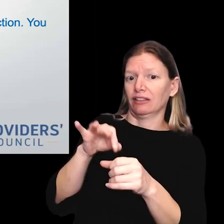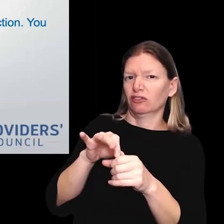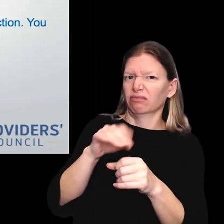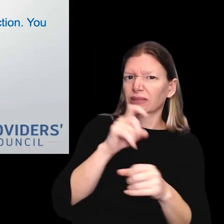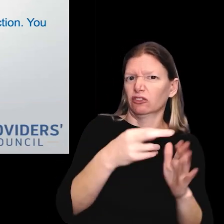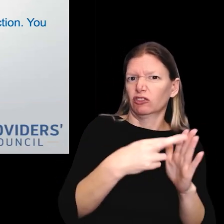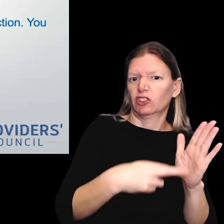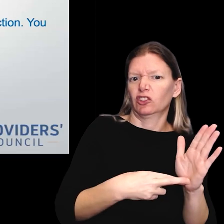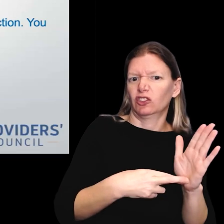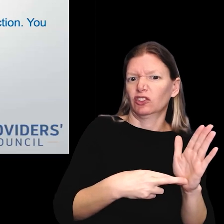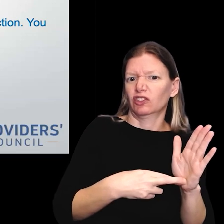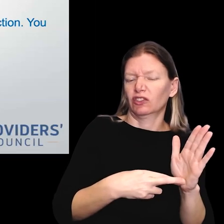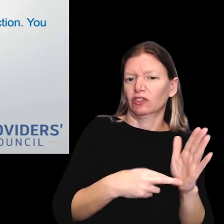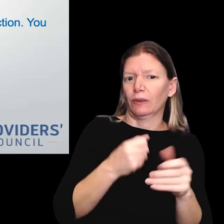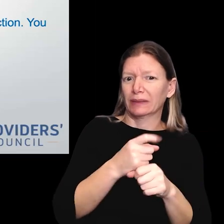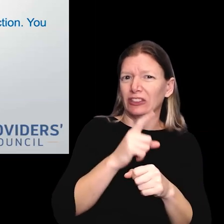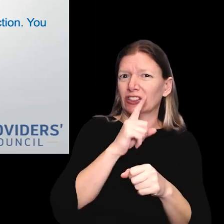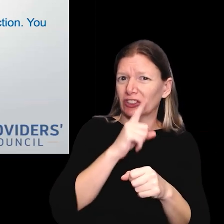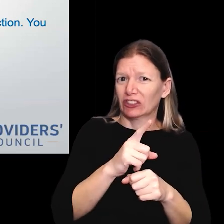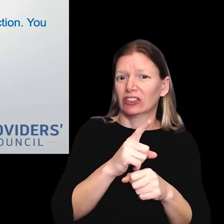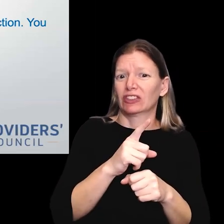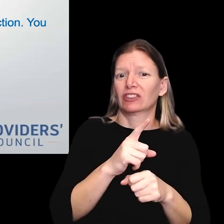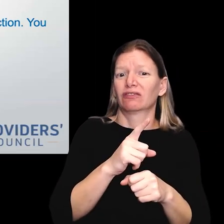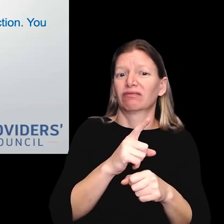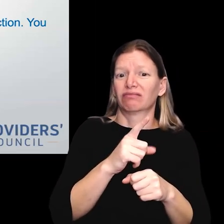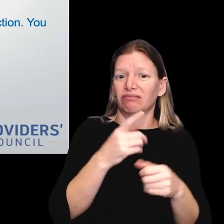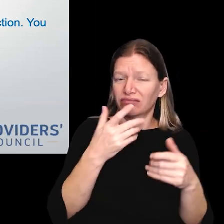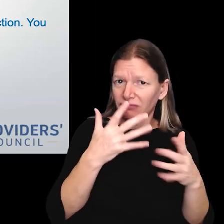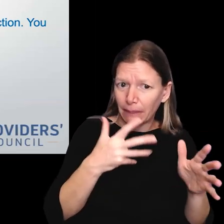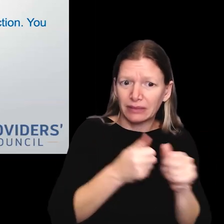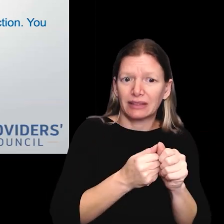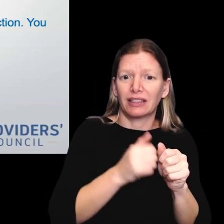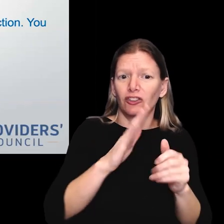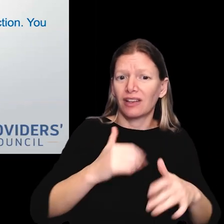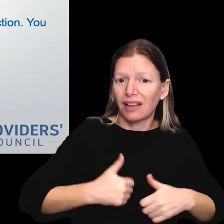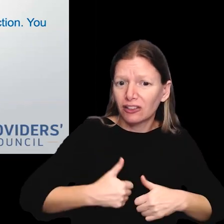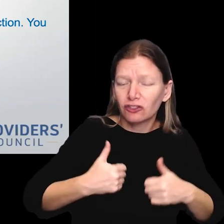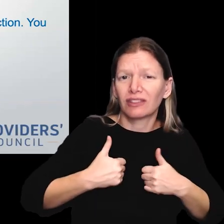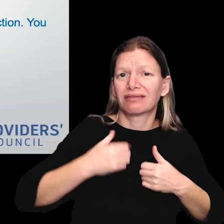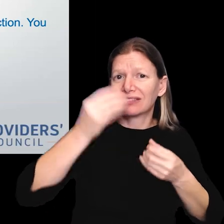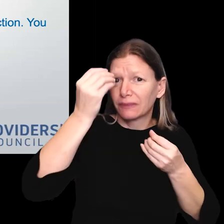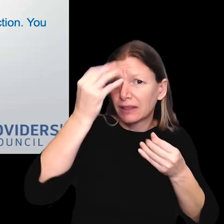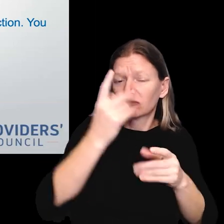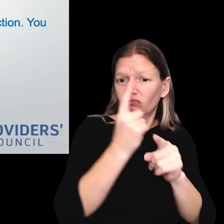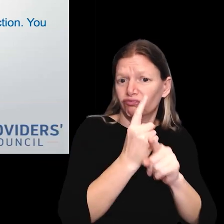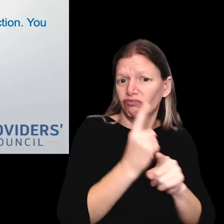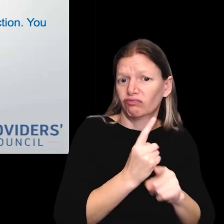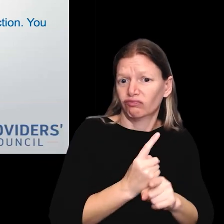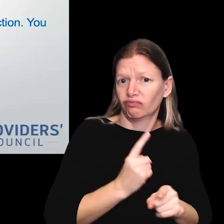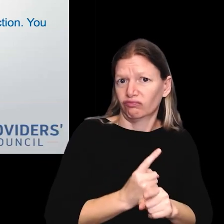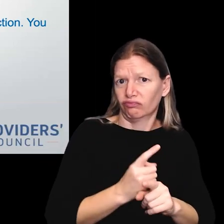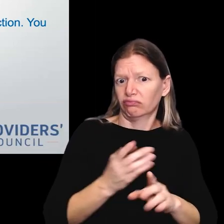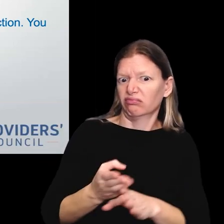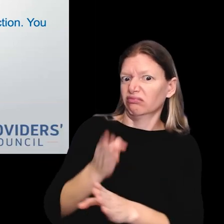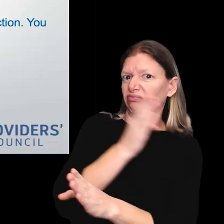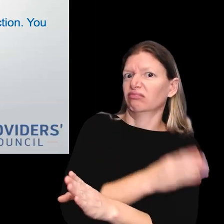prior to the election and make sure that if you have moved that all of your address and information